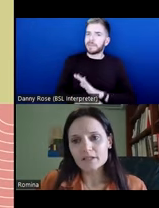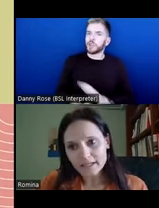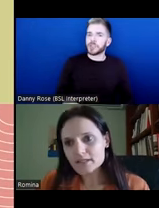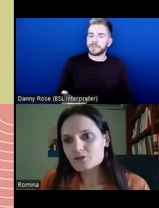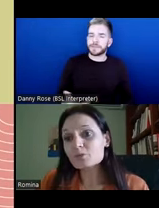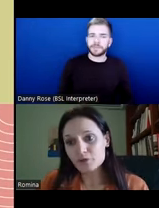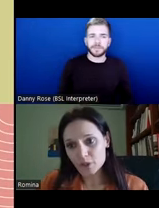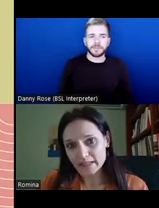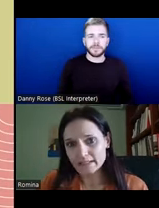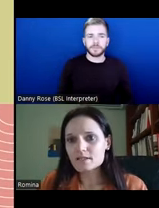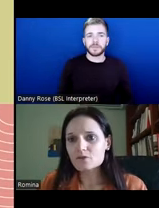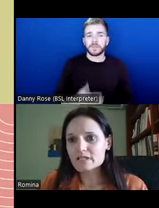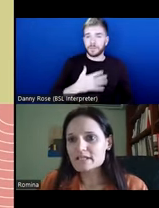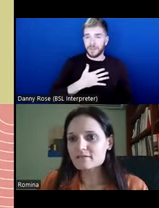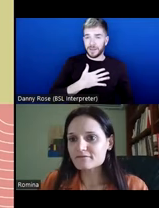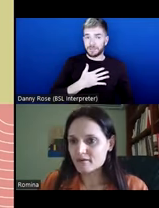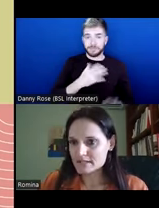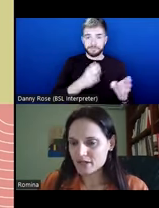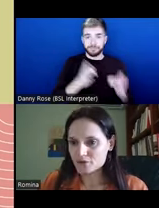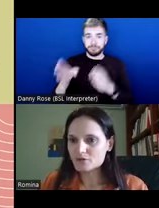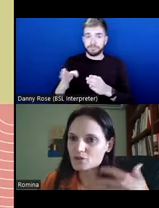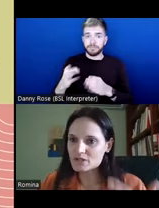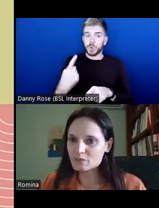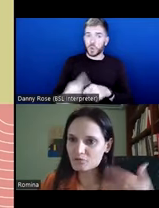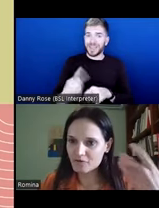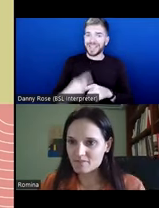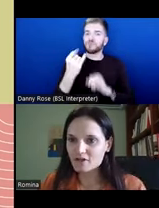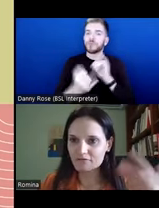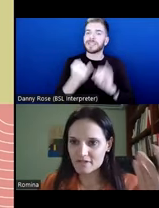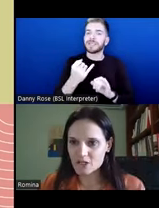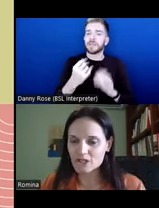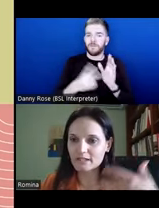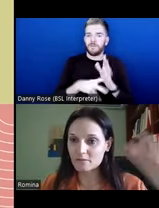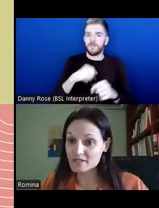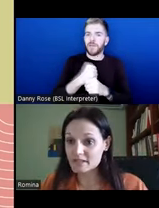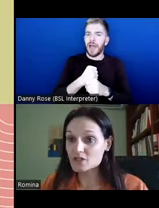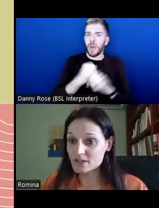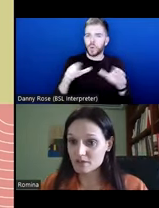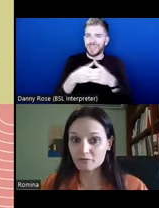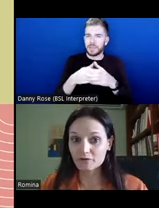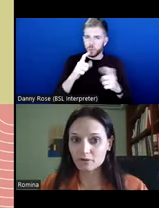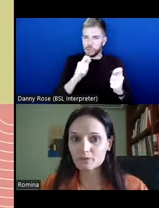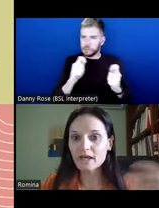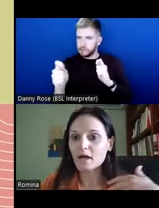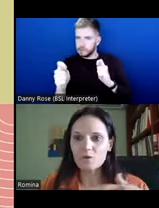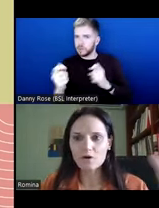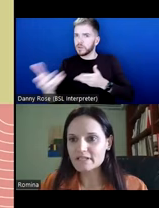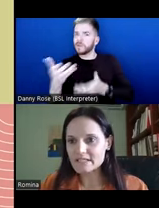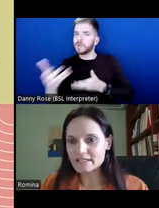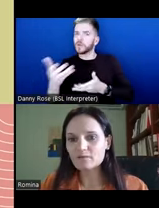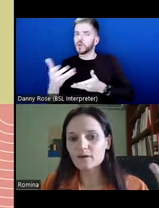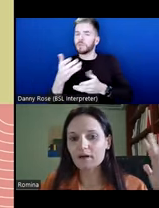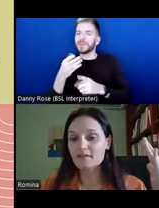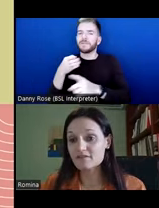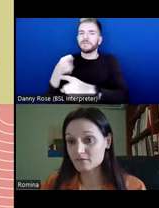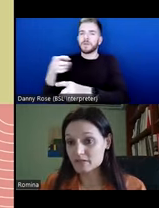I'd like now to move very quickly to critiques of our sector, just to frame the conversation and the presentations that will follow. I won't go in